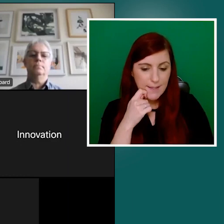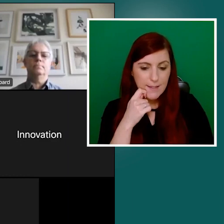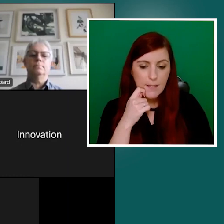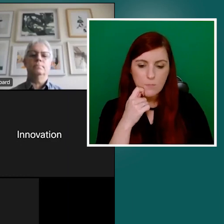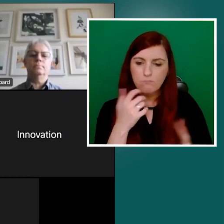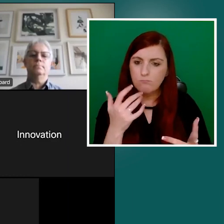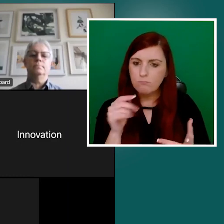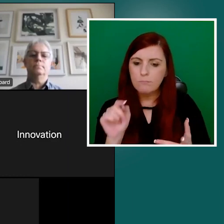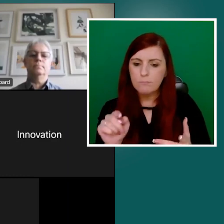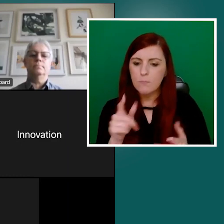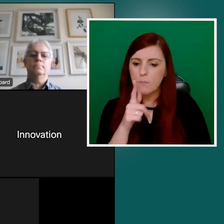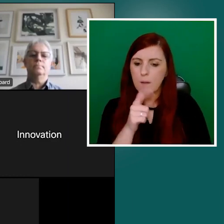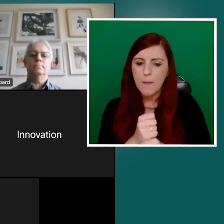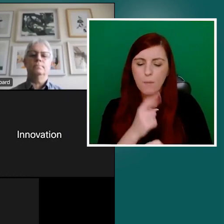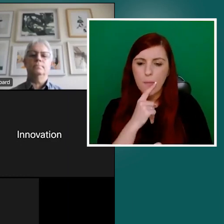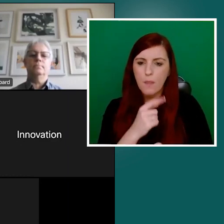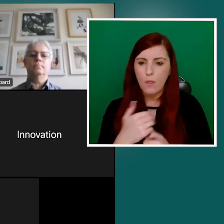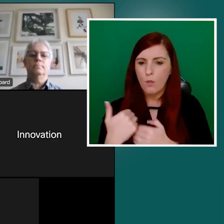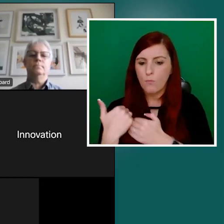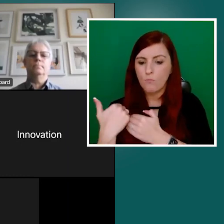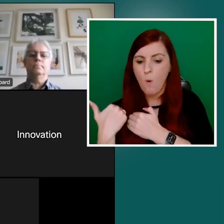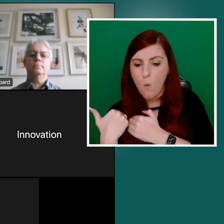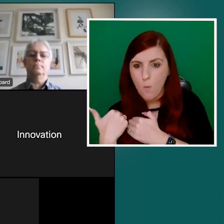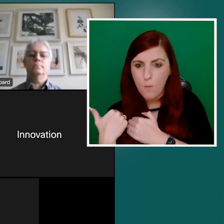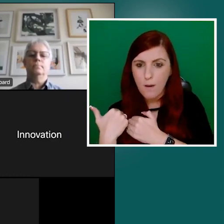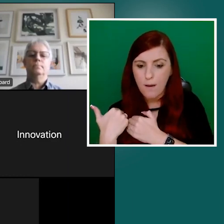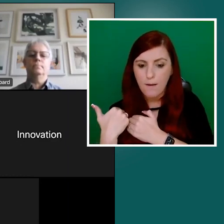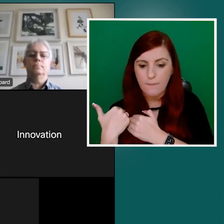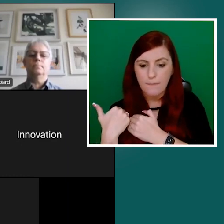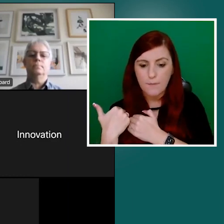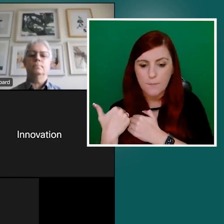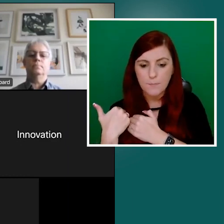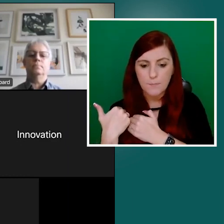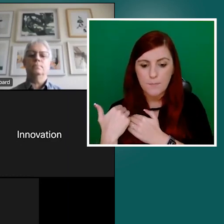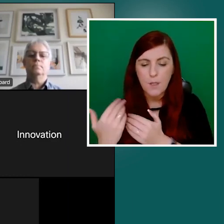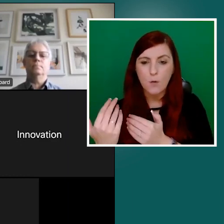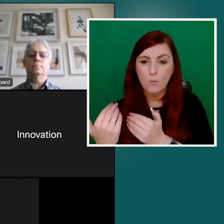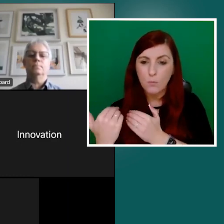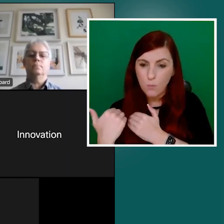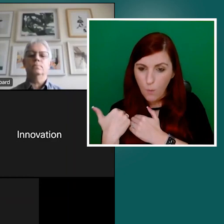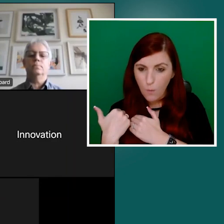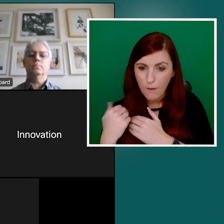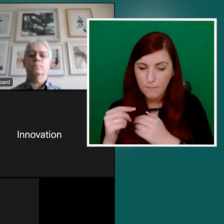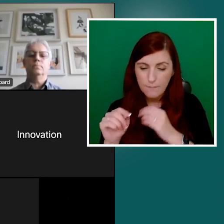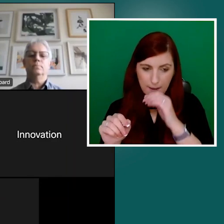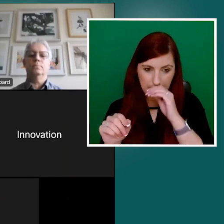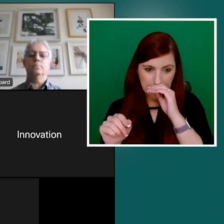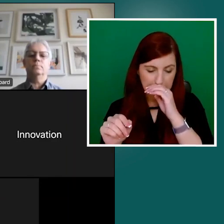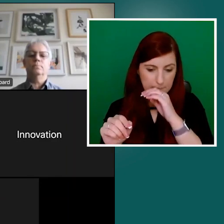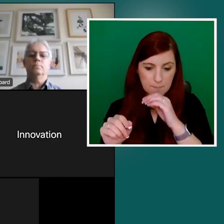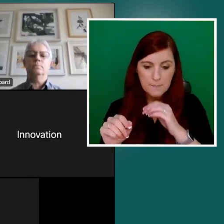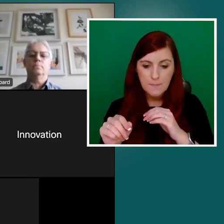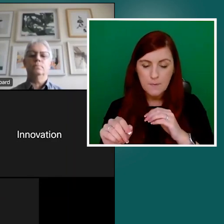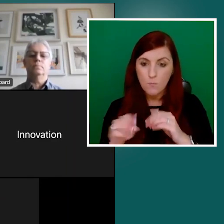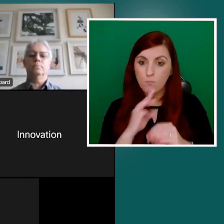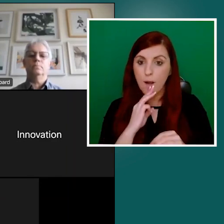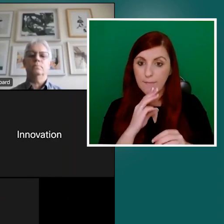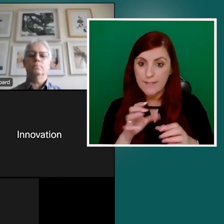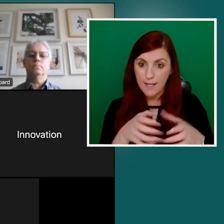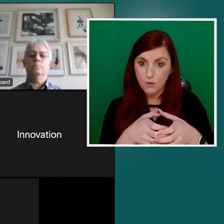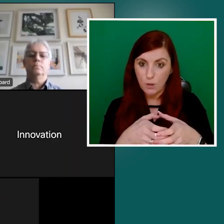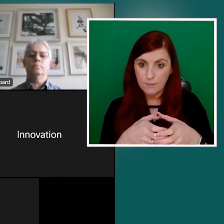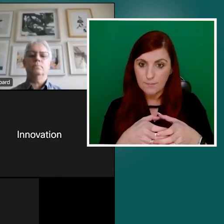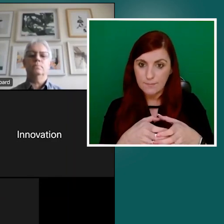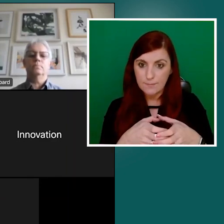role of this is the role of this in terms of the private sector. You know, we have had to